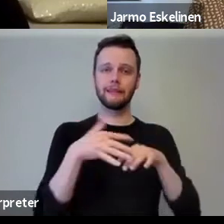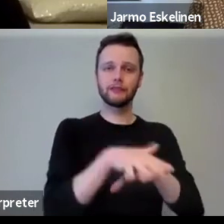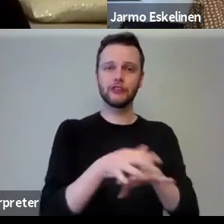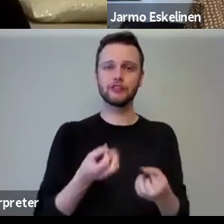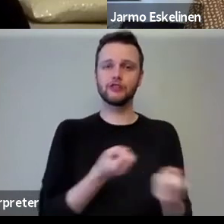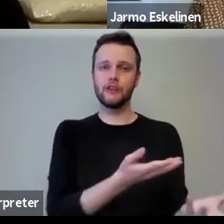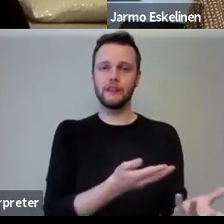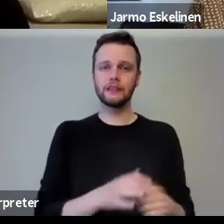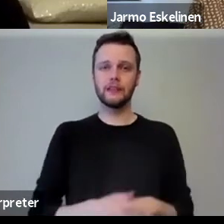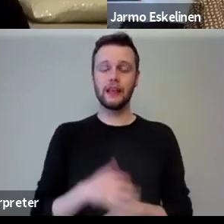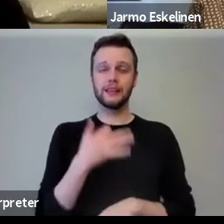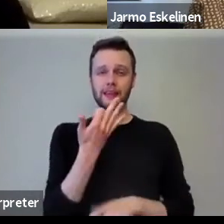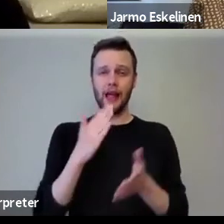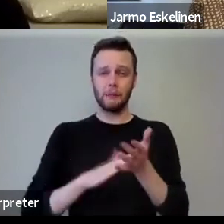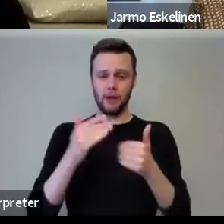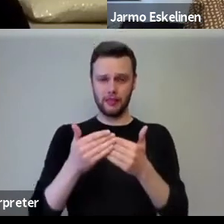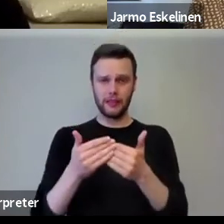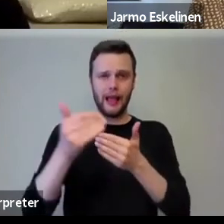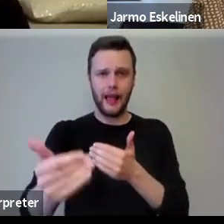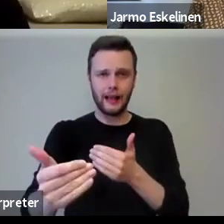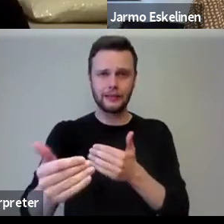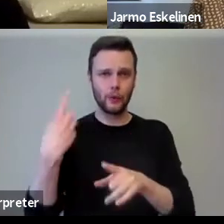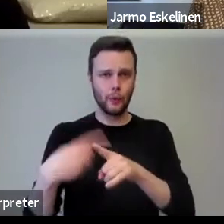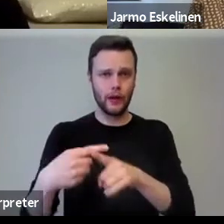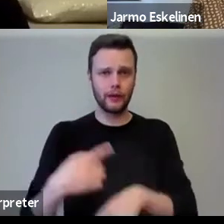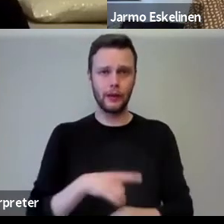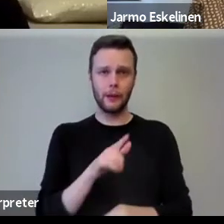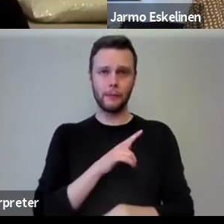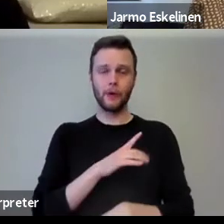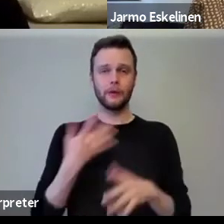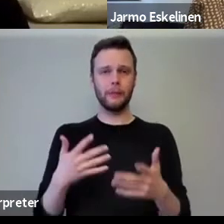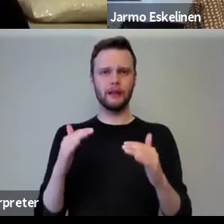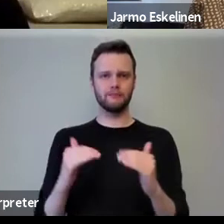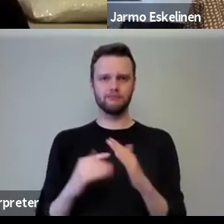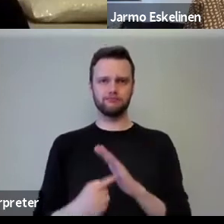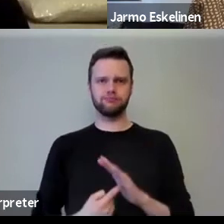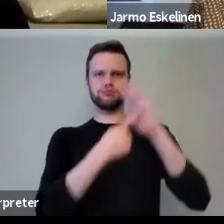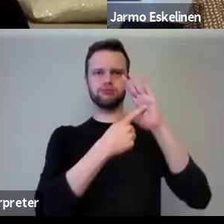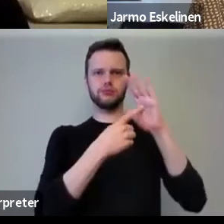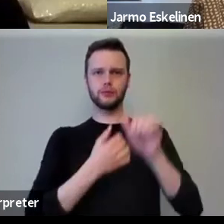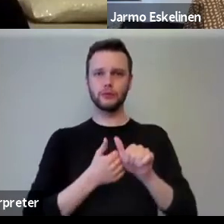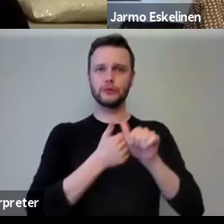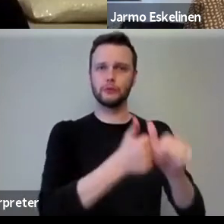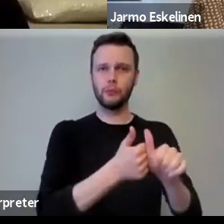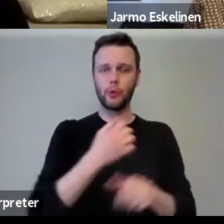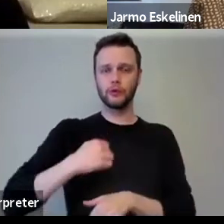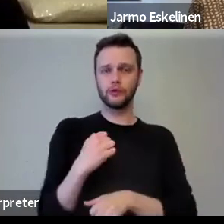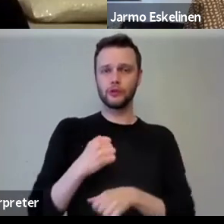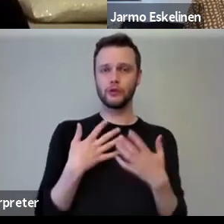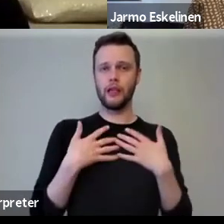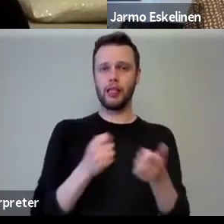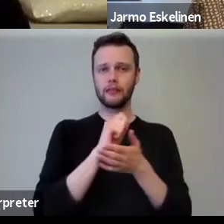nine months ahead of schedule, uh, because it just pivoted very fast to support the Scottish health sector